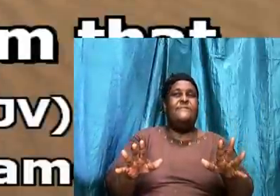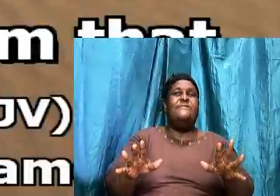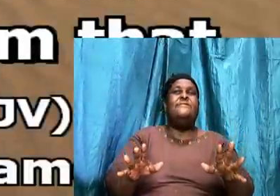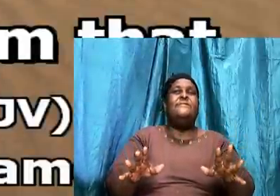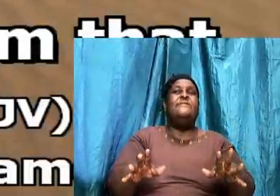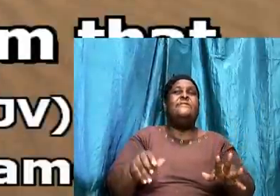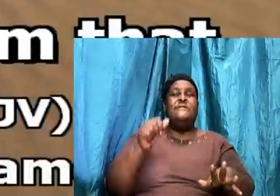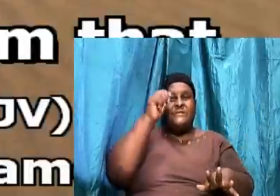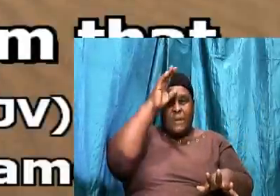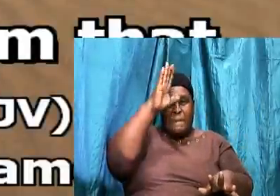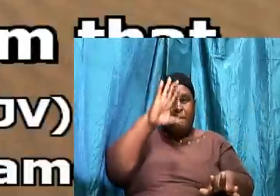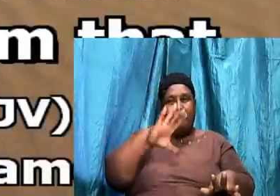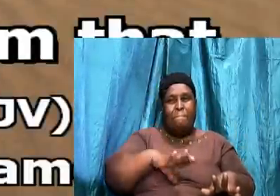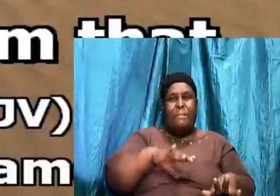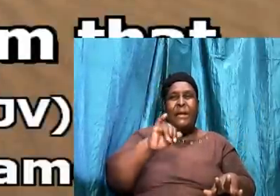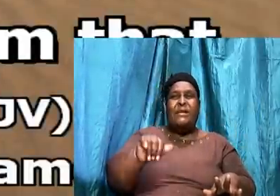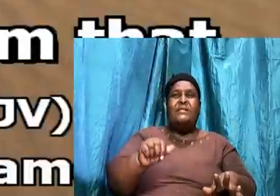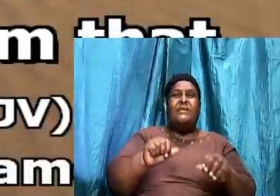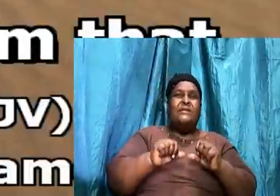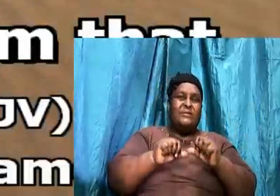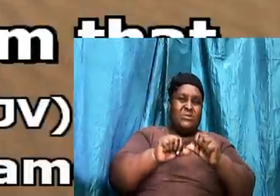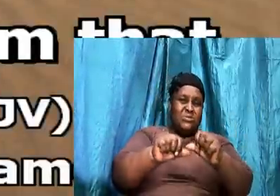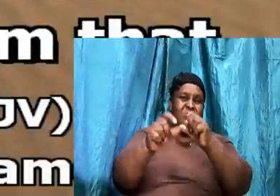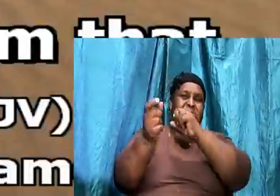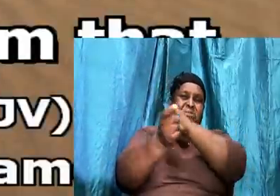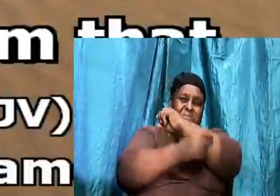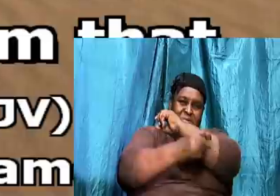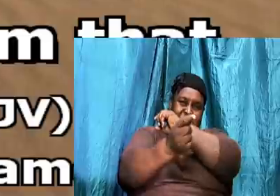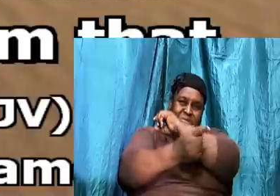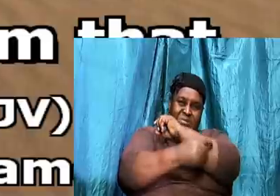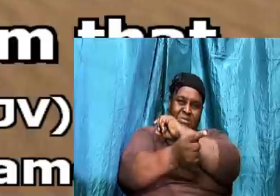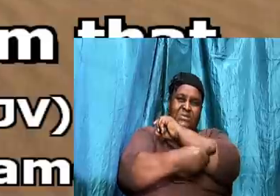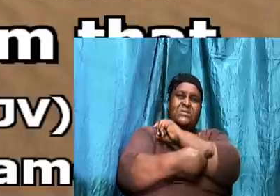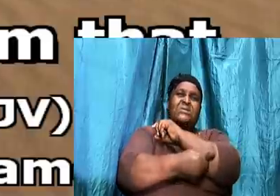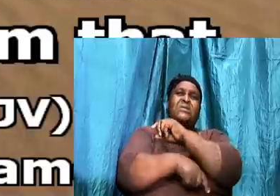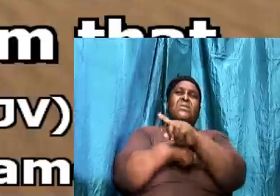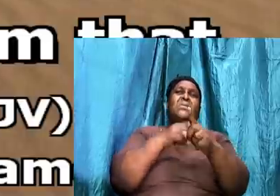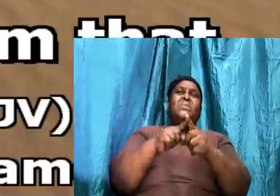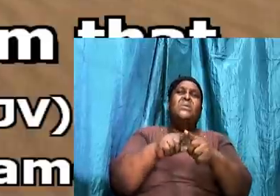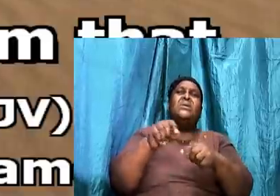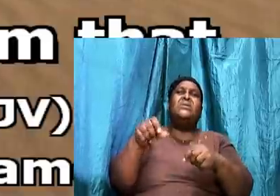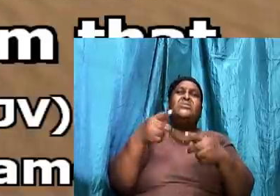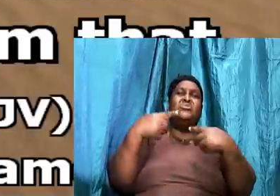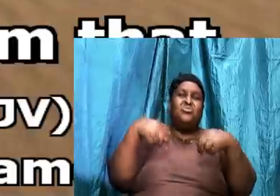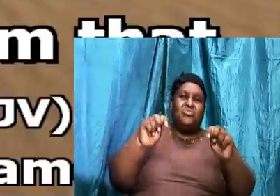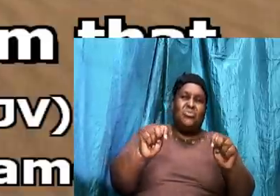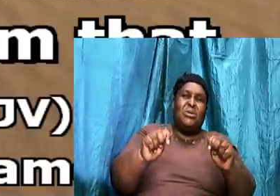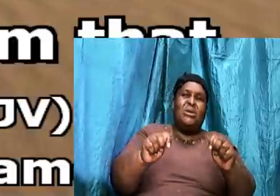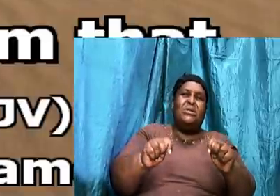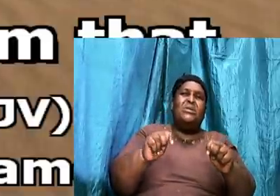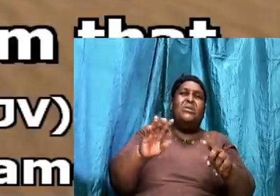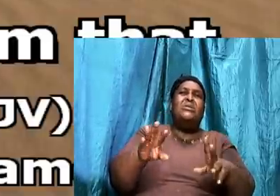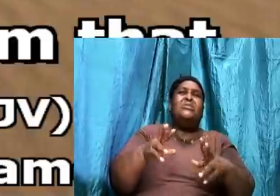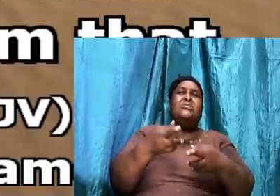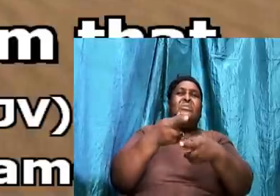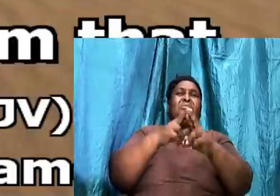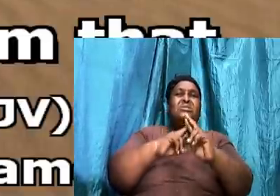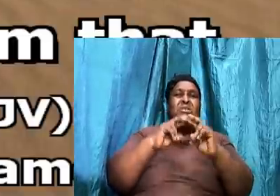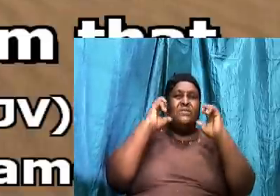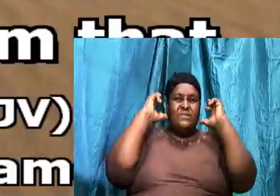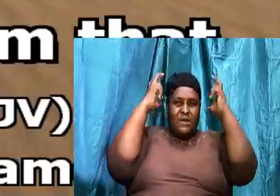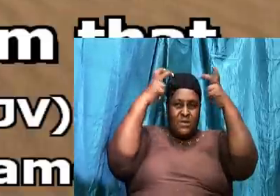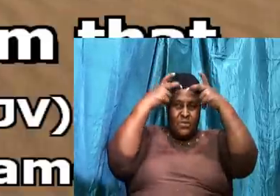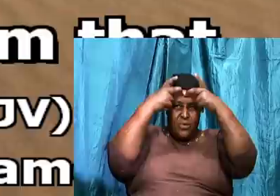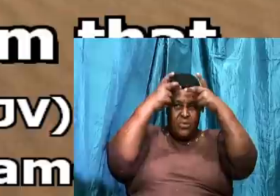Is the man that endures temptation. For when he is tried. Hallelujah. He shall